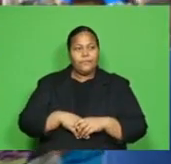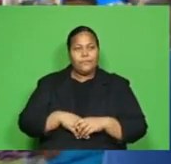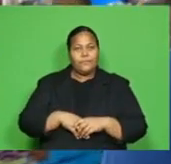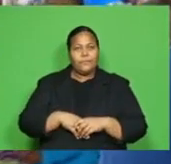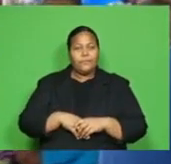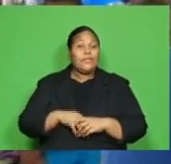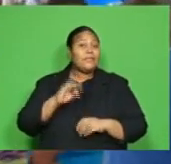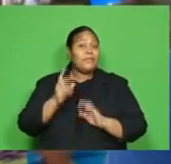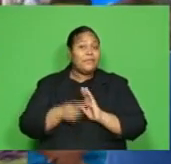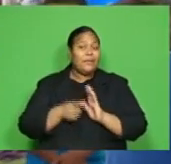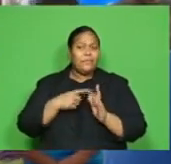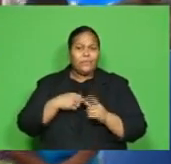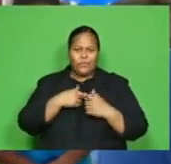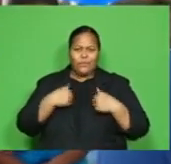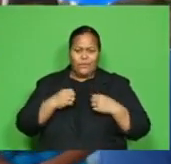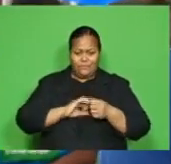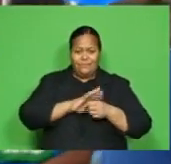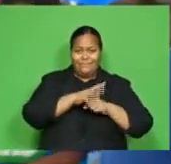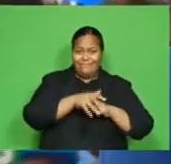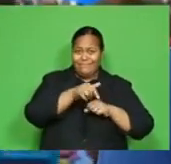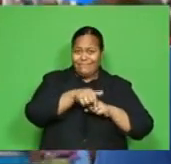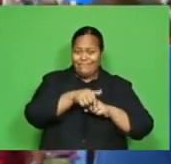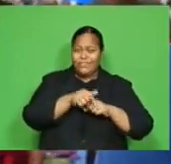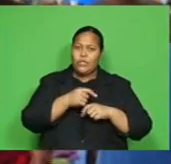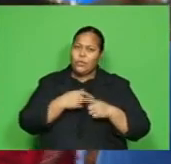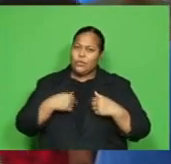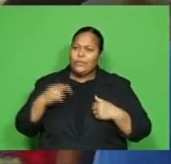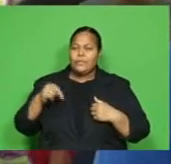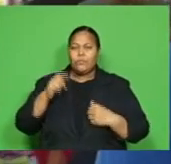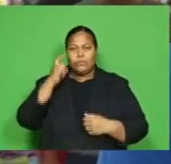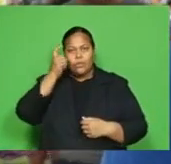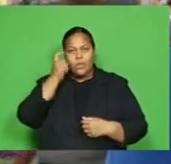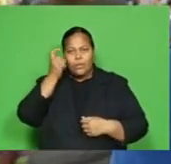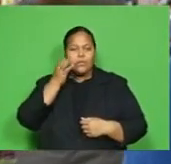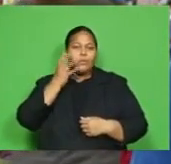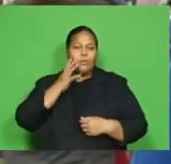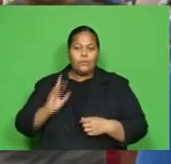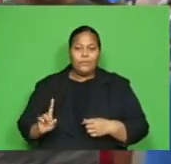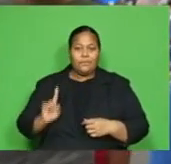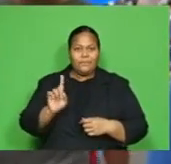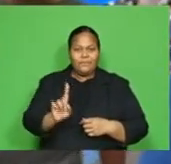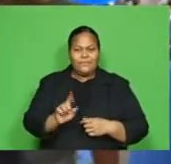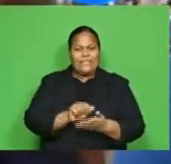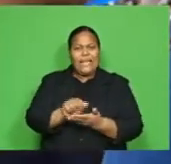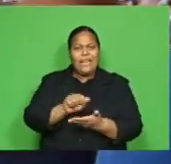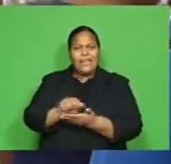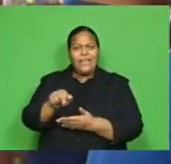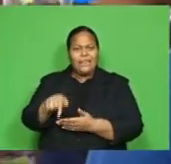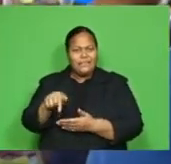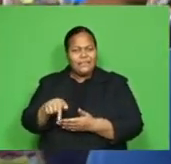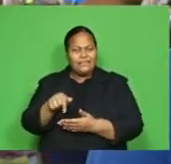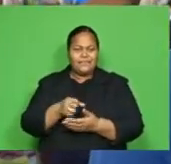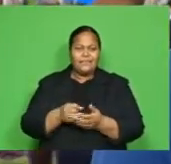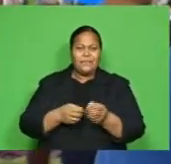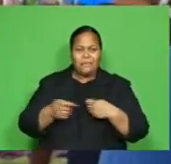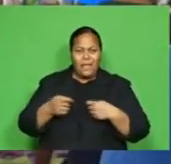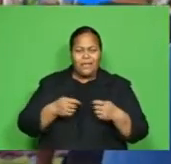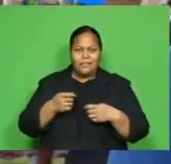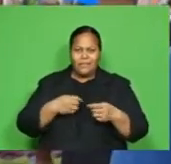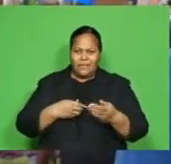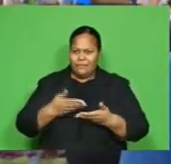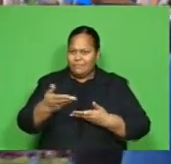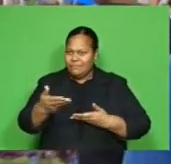When we have cases of COVID-19, we are always worried, coming to sell in the market and having frequent contact with customers.